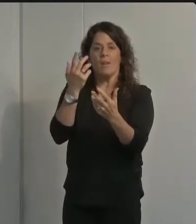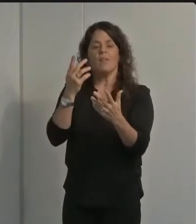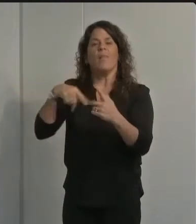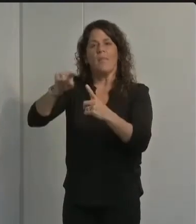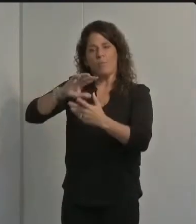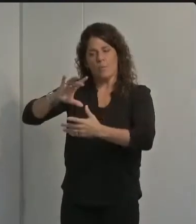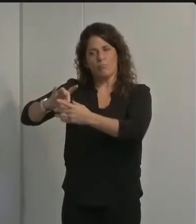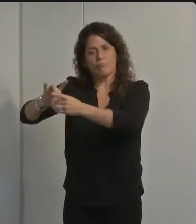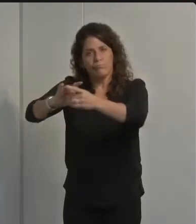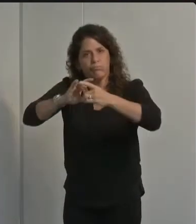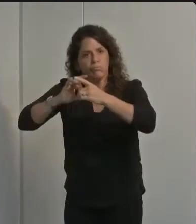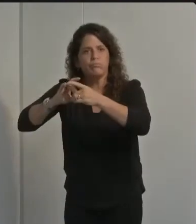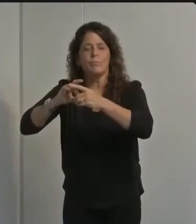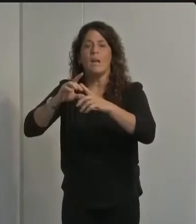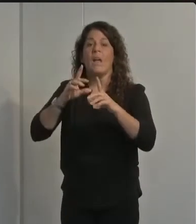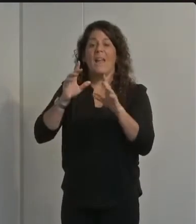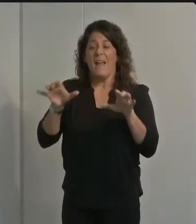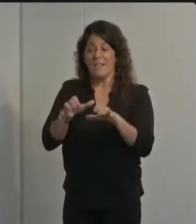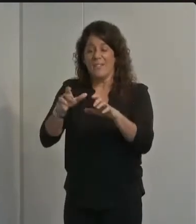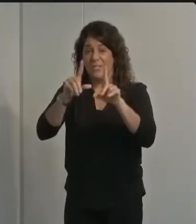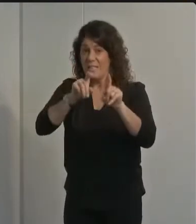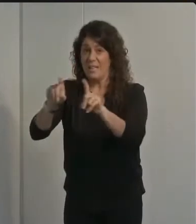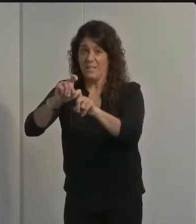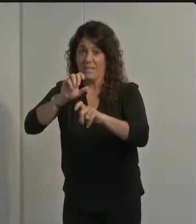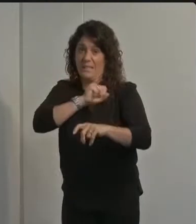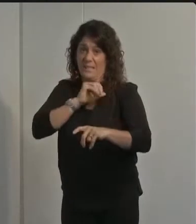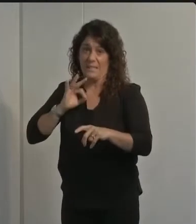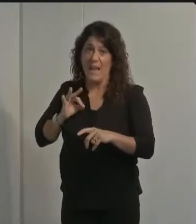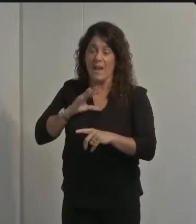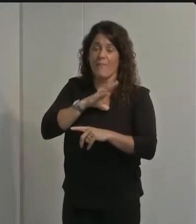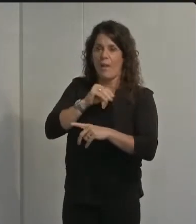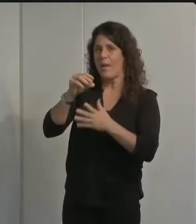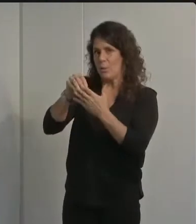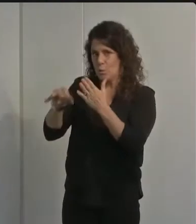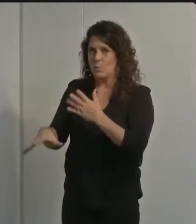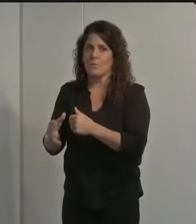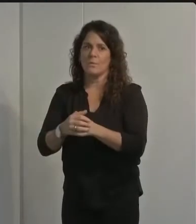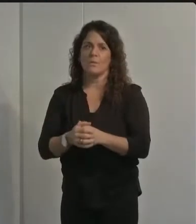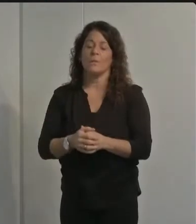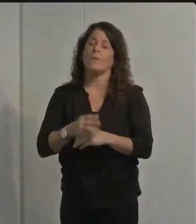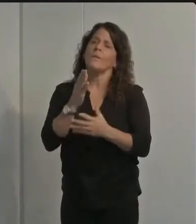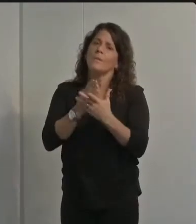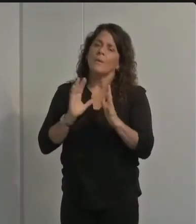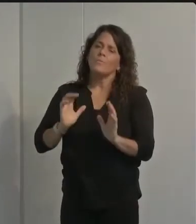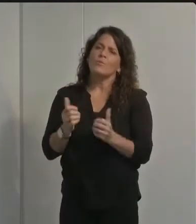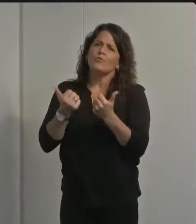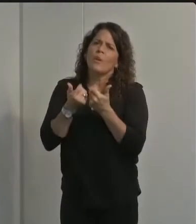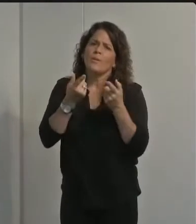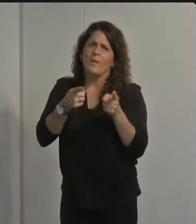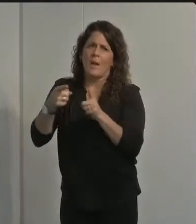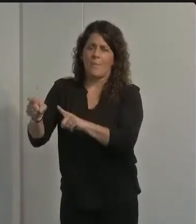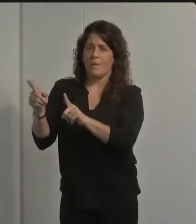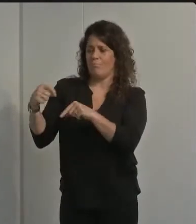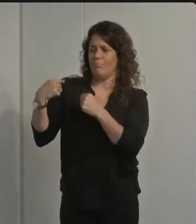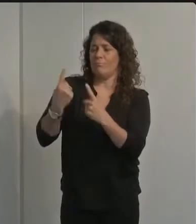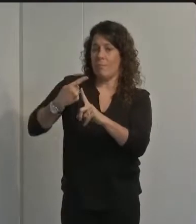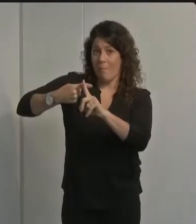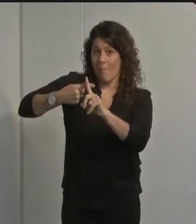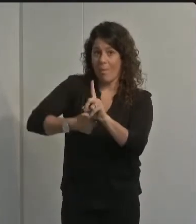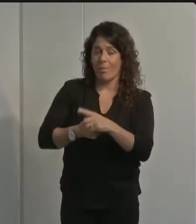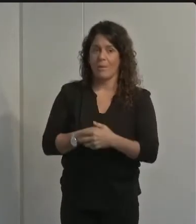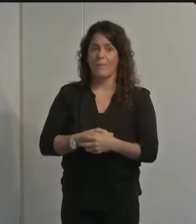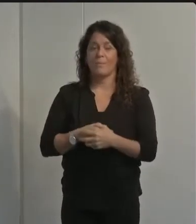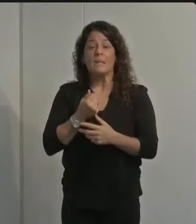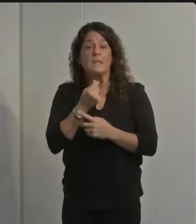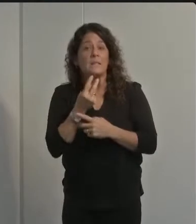and has been actively testing their staff some challenges have recently occurred with the test result reporting over the past month there